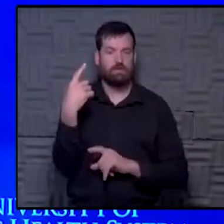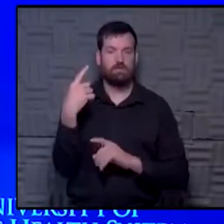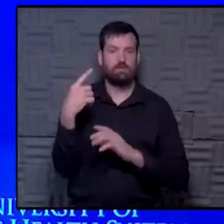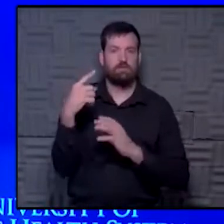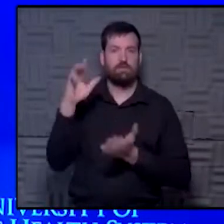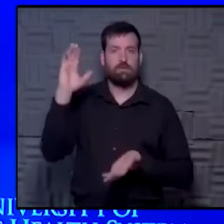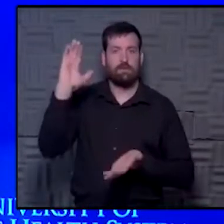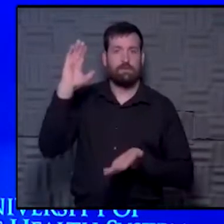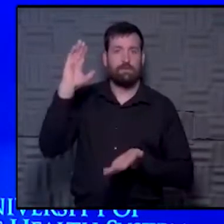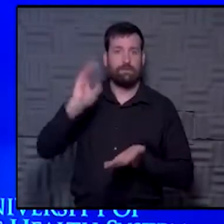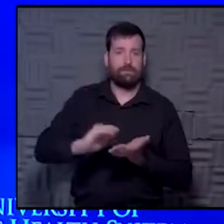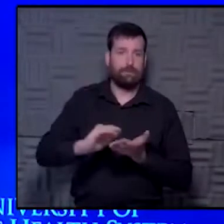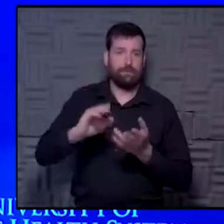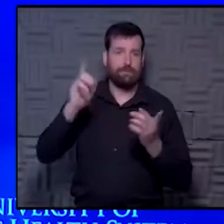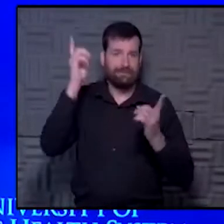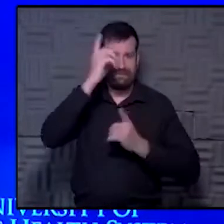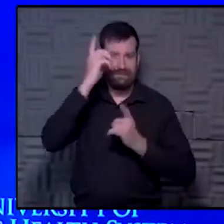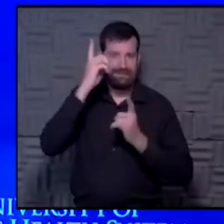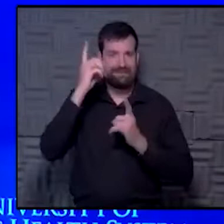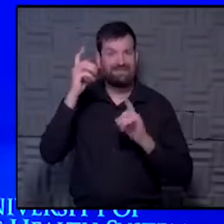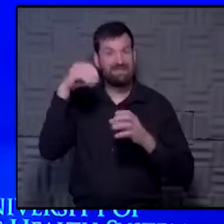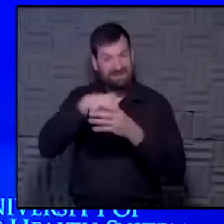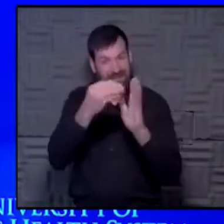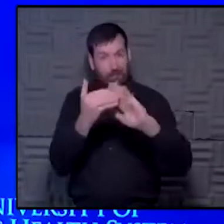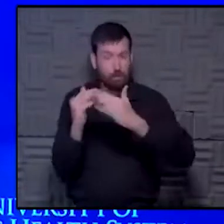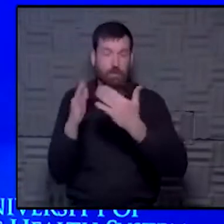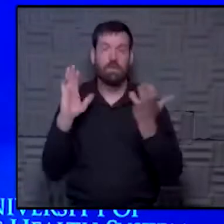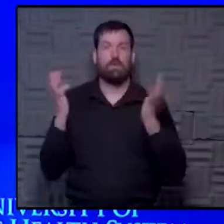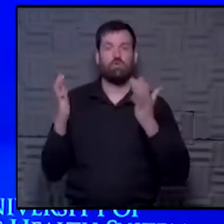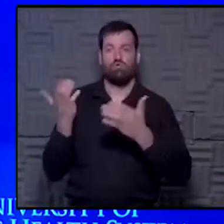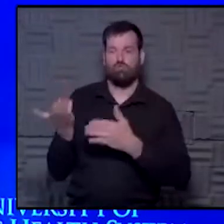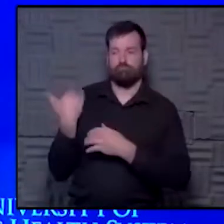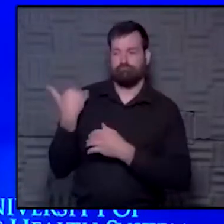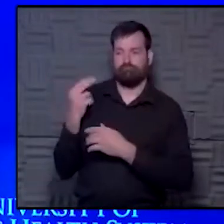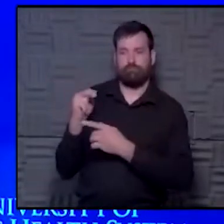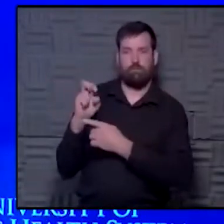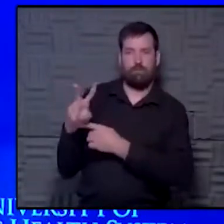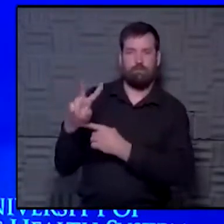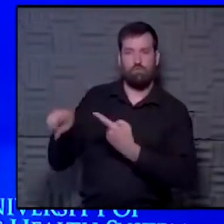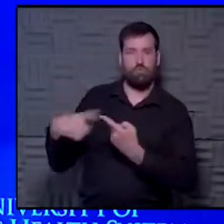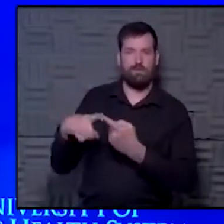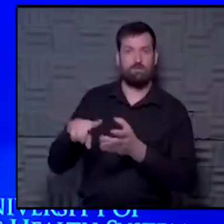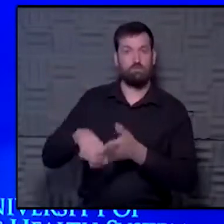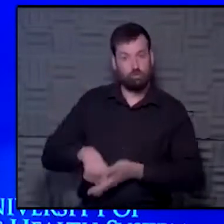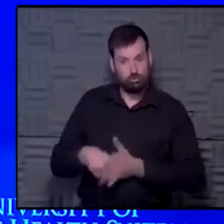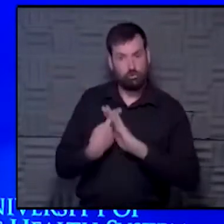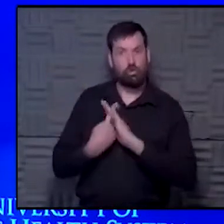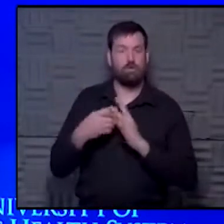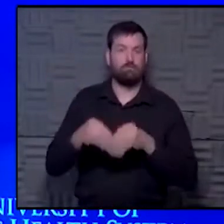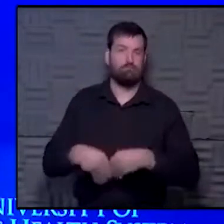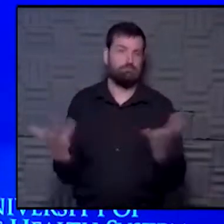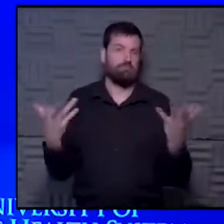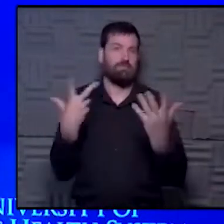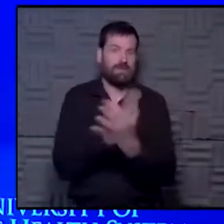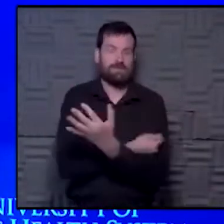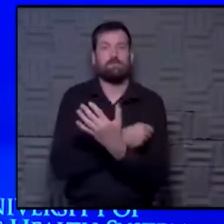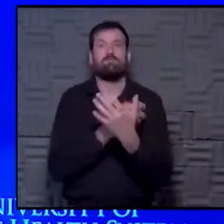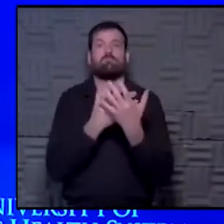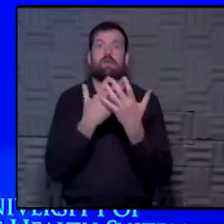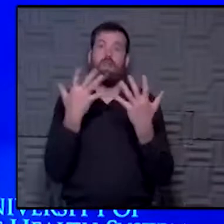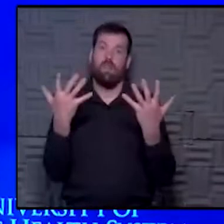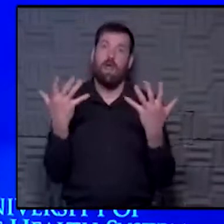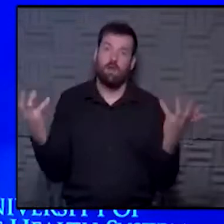reduction in disease in the community compared to, say, November when we started vaccinating people. So lots of variables in there.